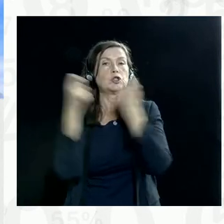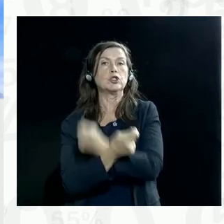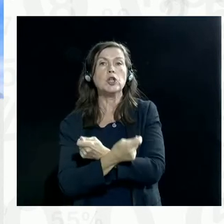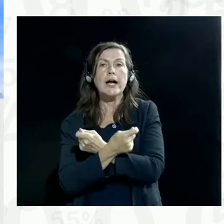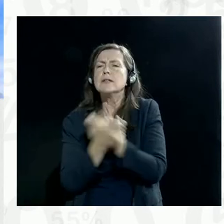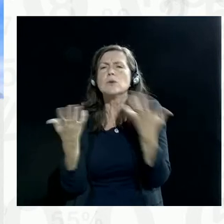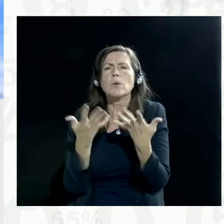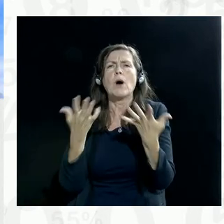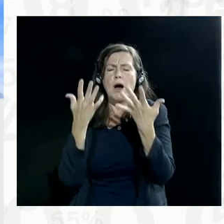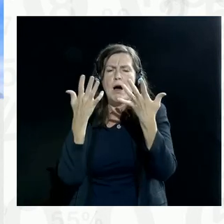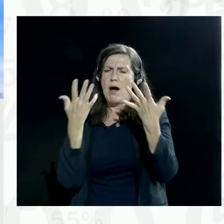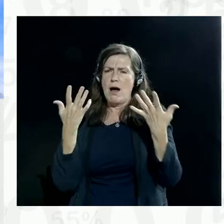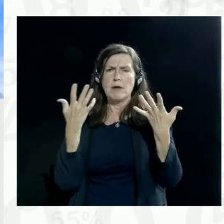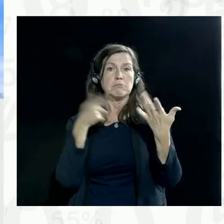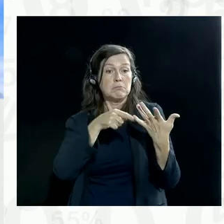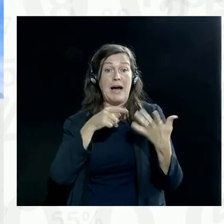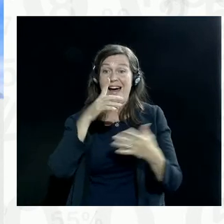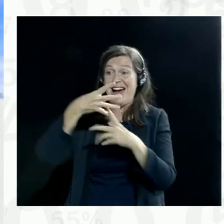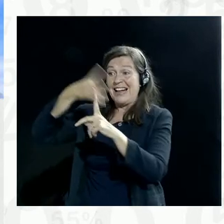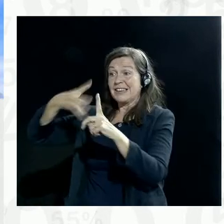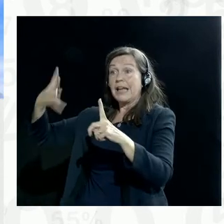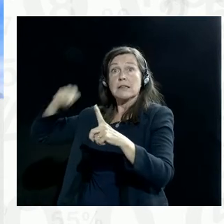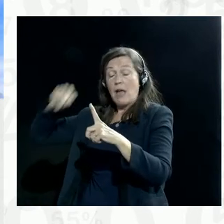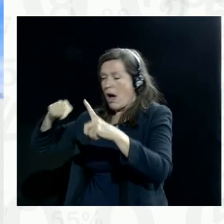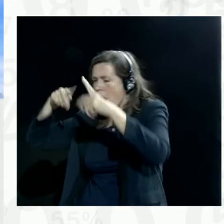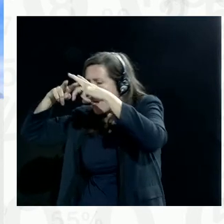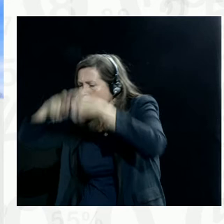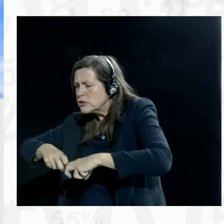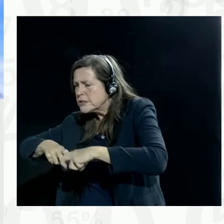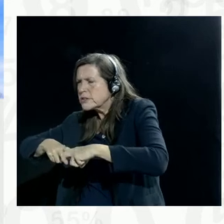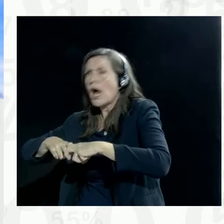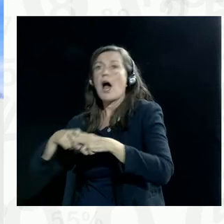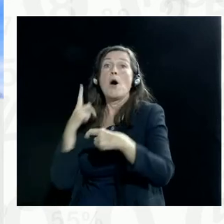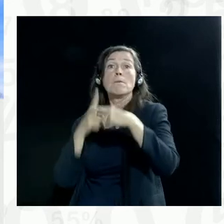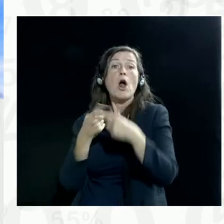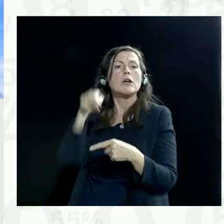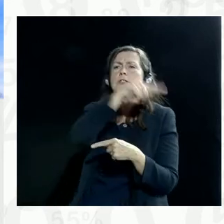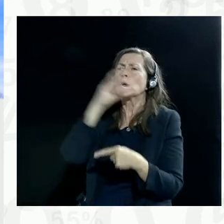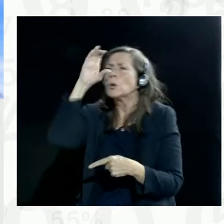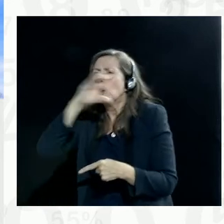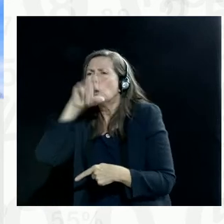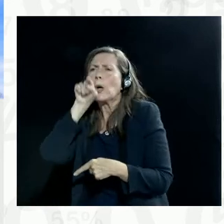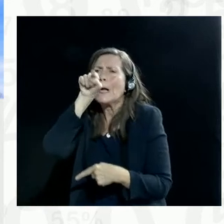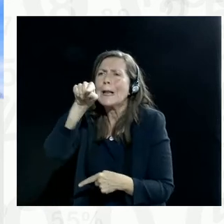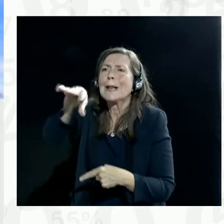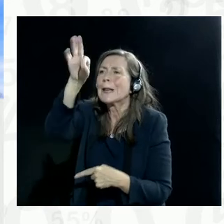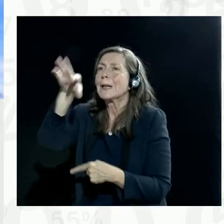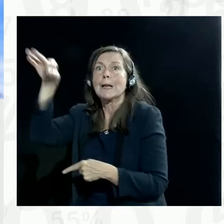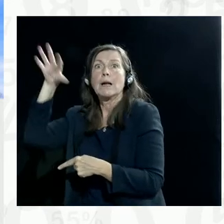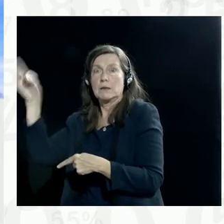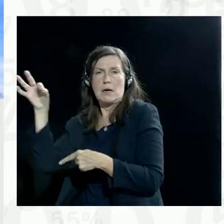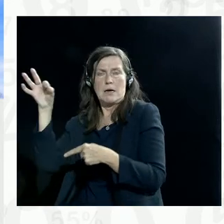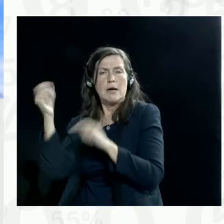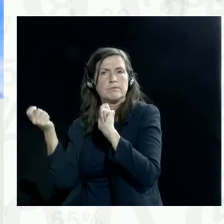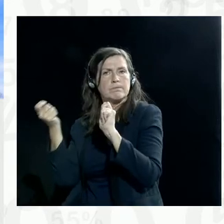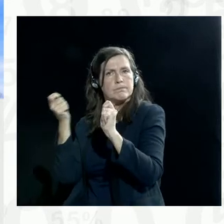research data sets are being utilized and being sought. Now, because it's a pandemic, there has